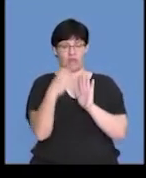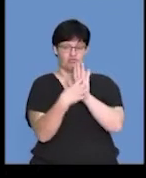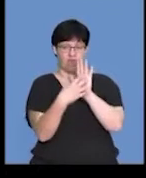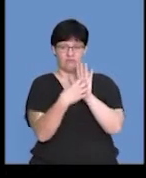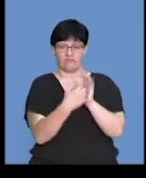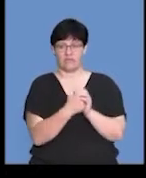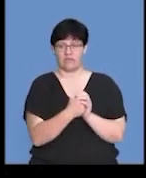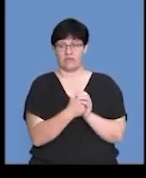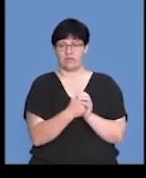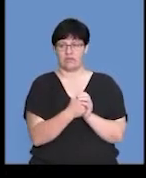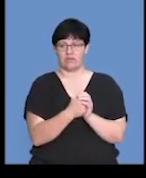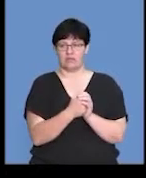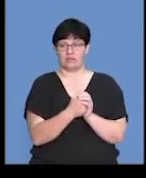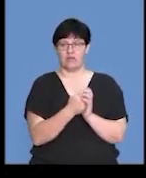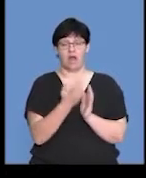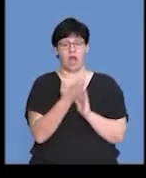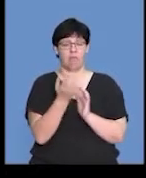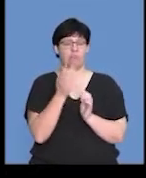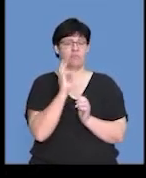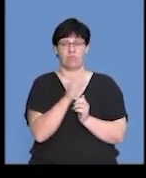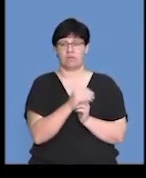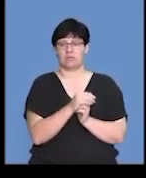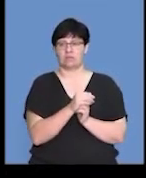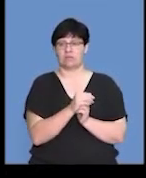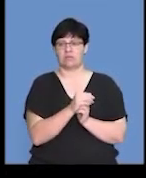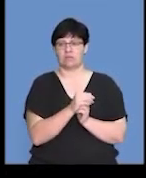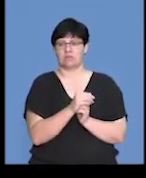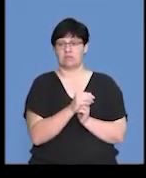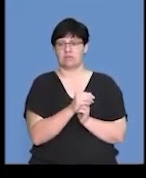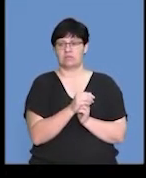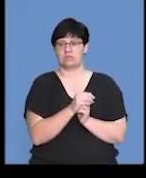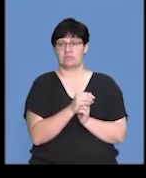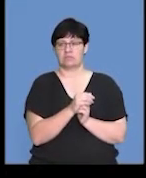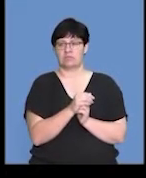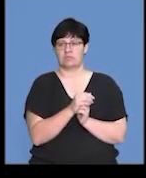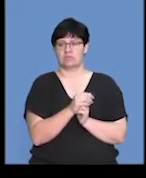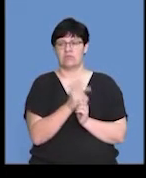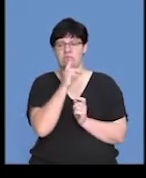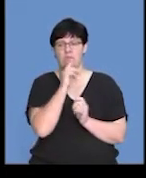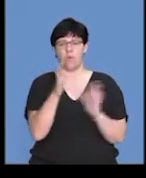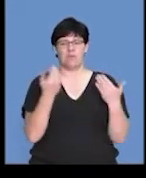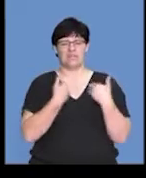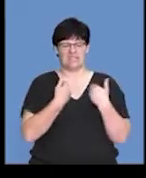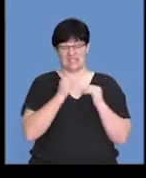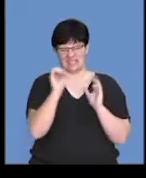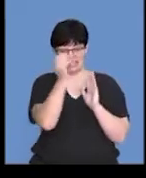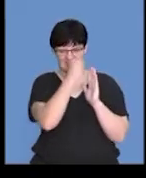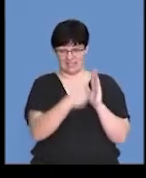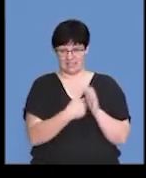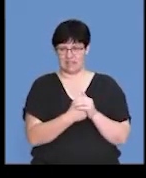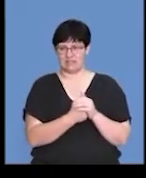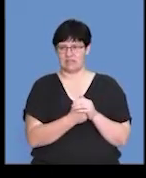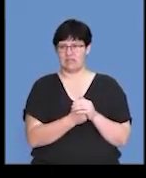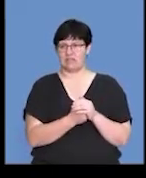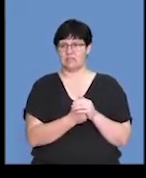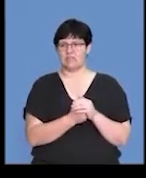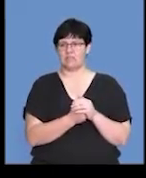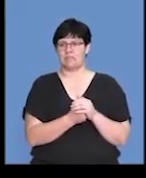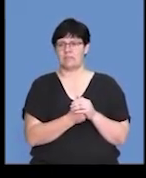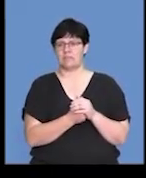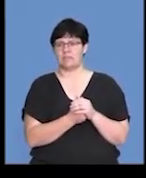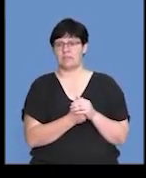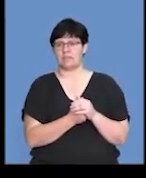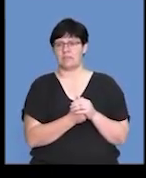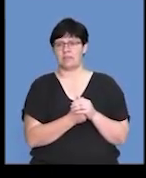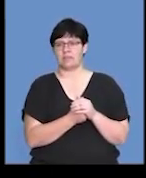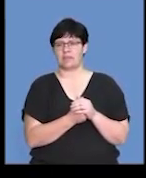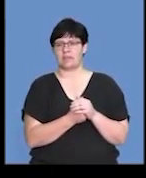there, I would, let me just redo that to get it a bit neater. Okay. Okay. I'm going